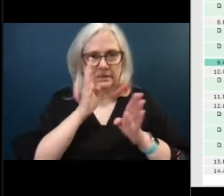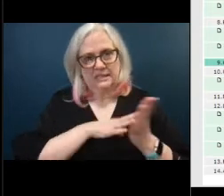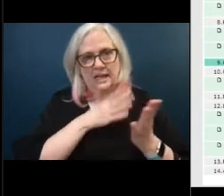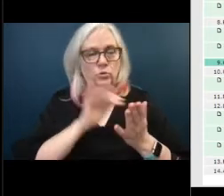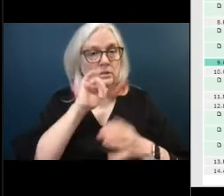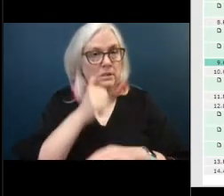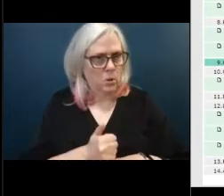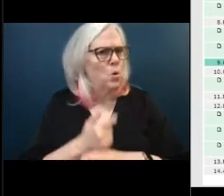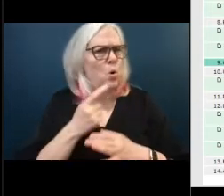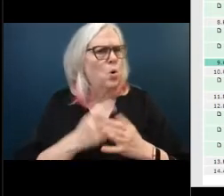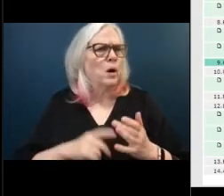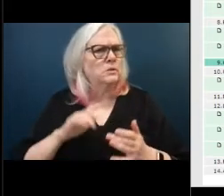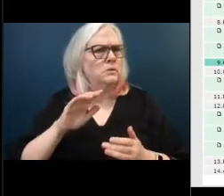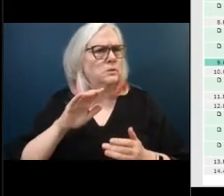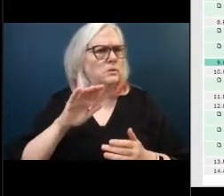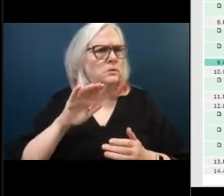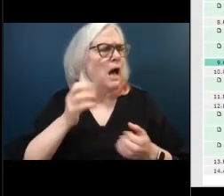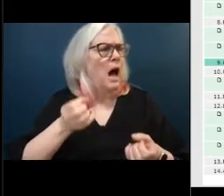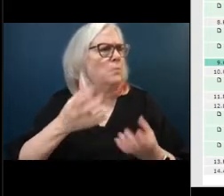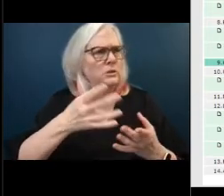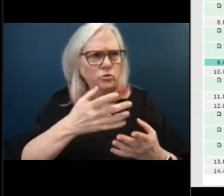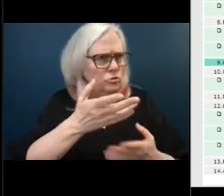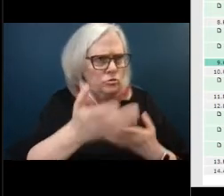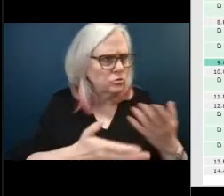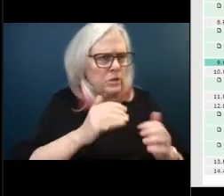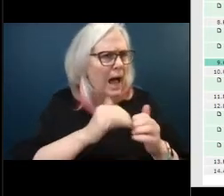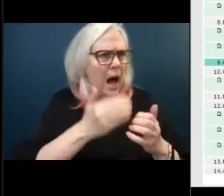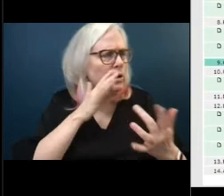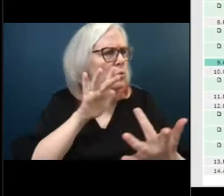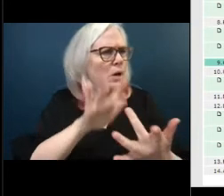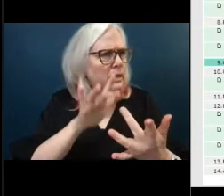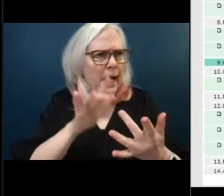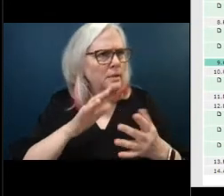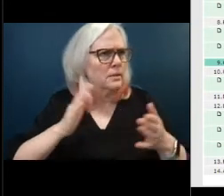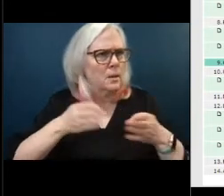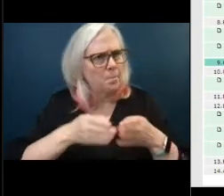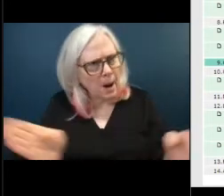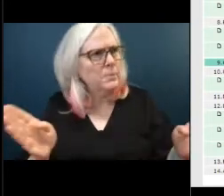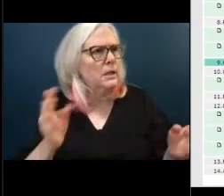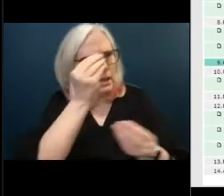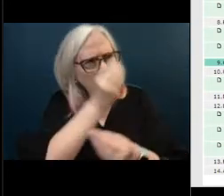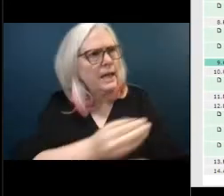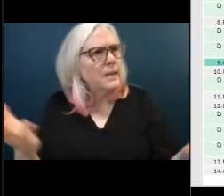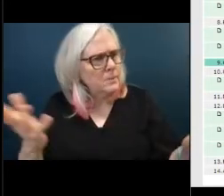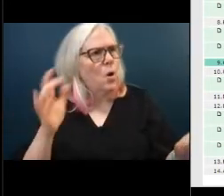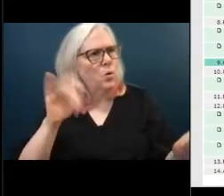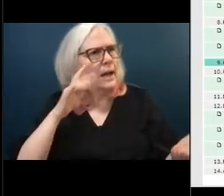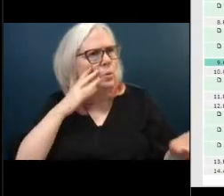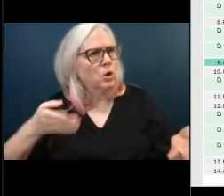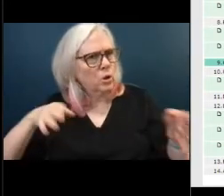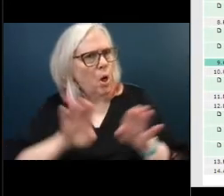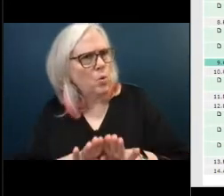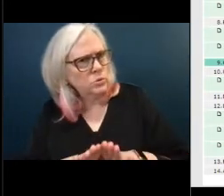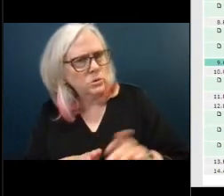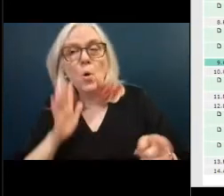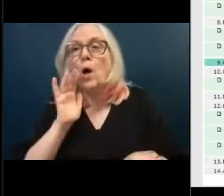as far as uh notifying the public and what like what are the steps going to be to notify the public of the closure we'll